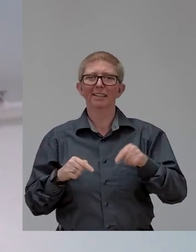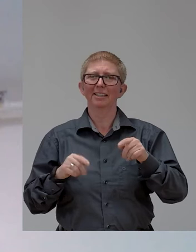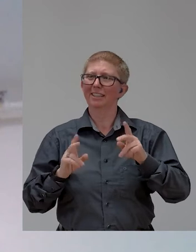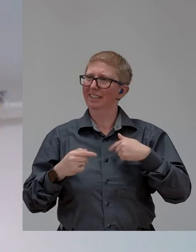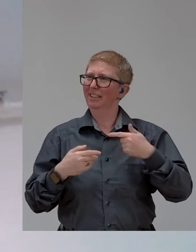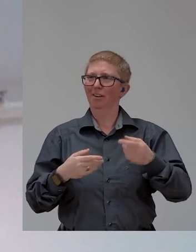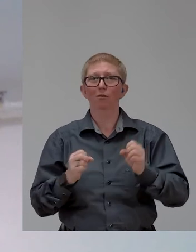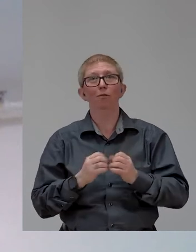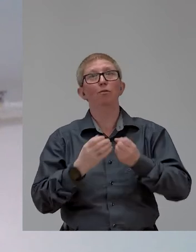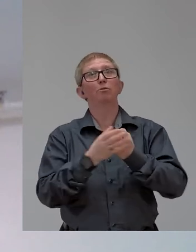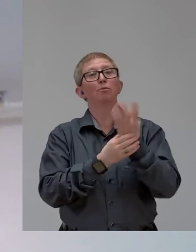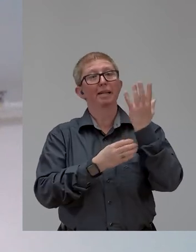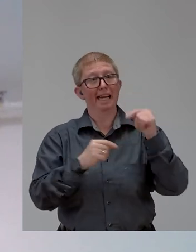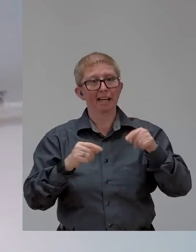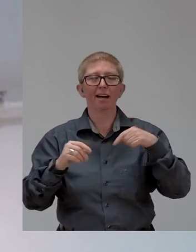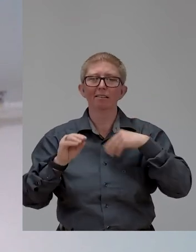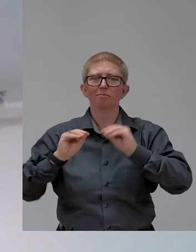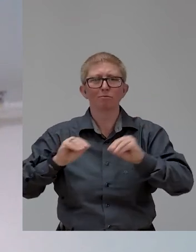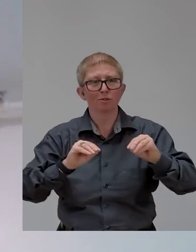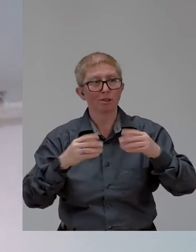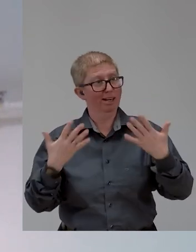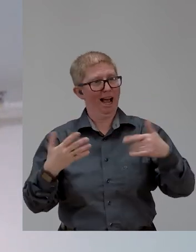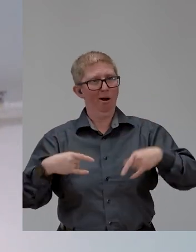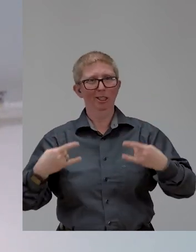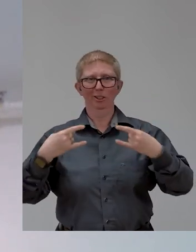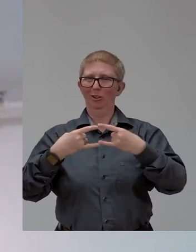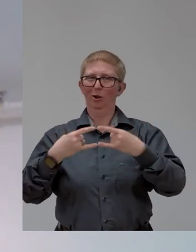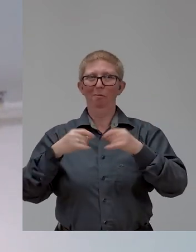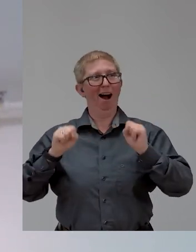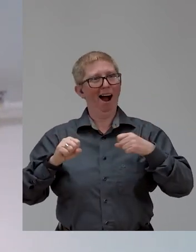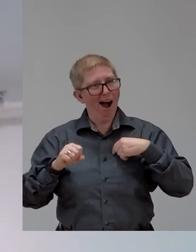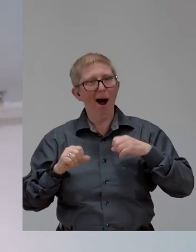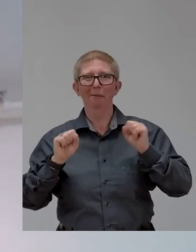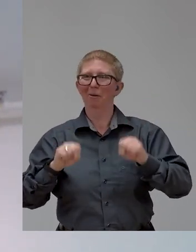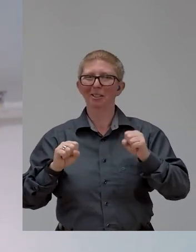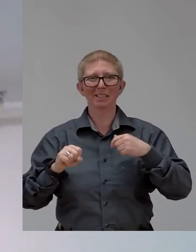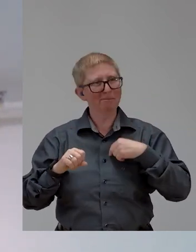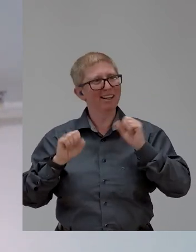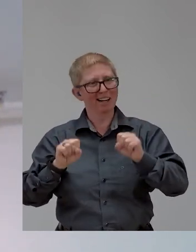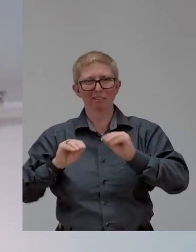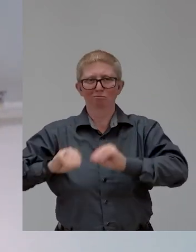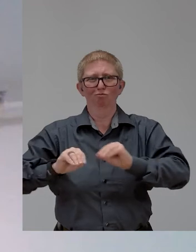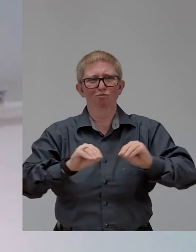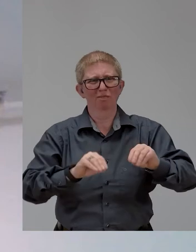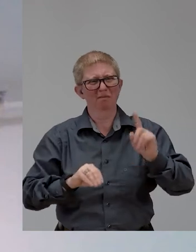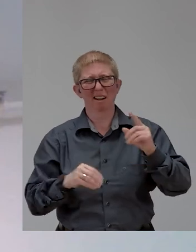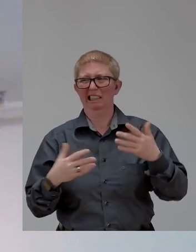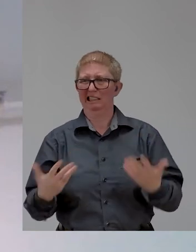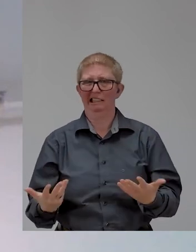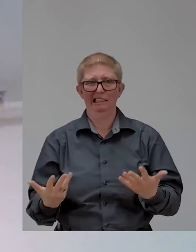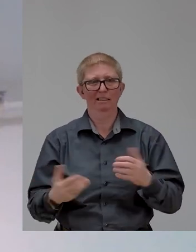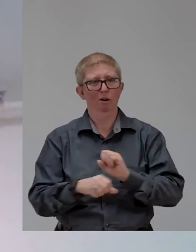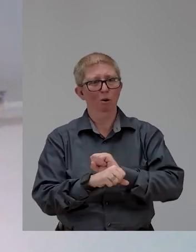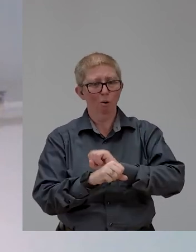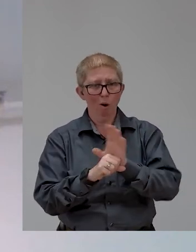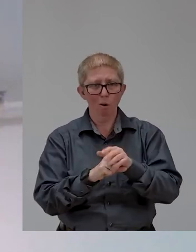as a very tiny benefit of the horrible circumstances we're all undergoing, I've been